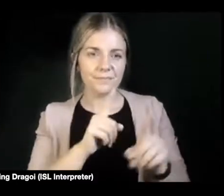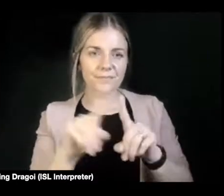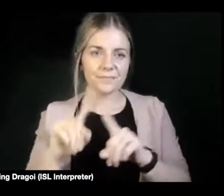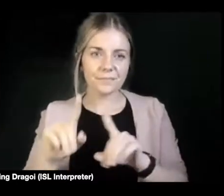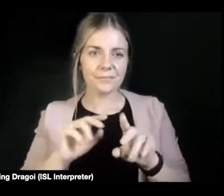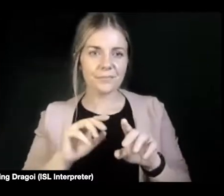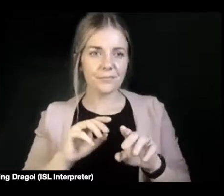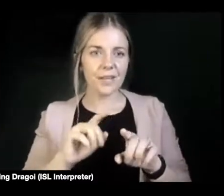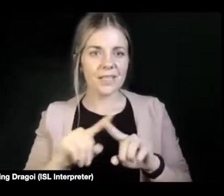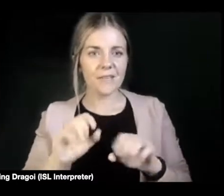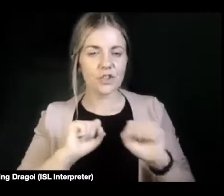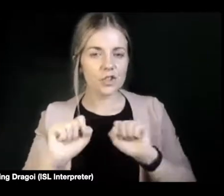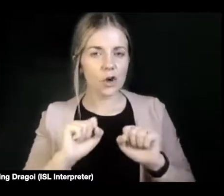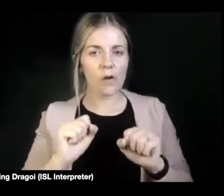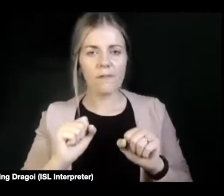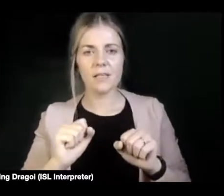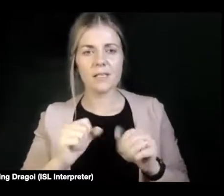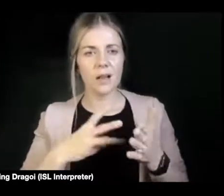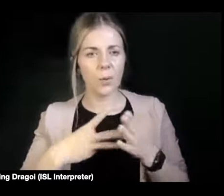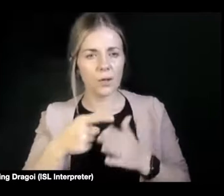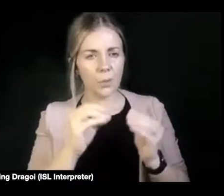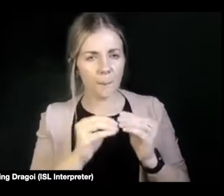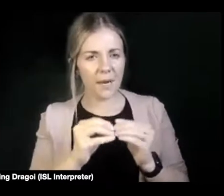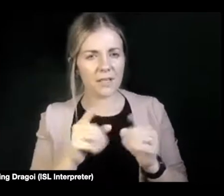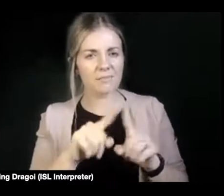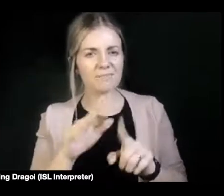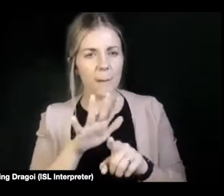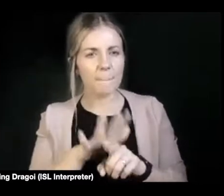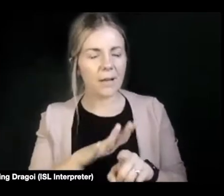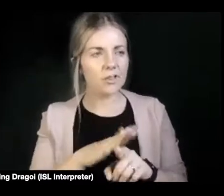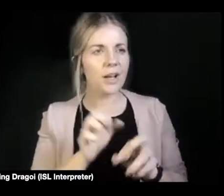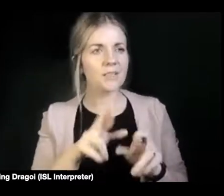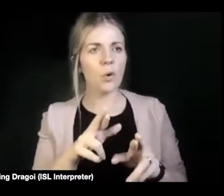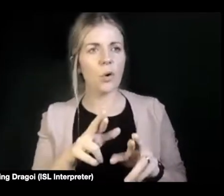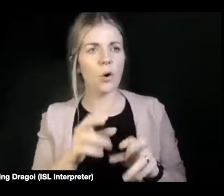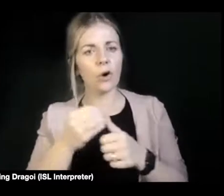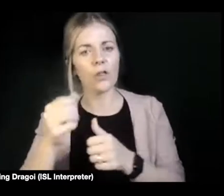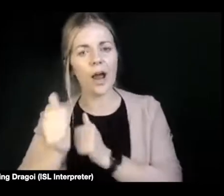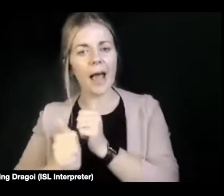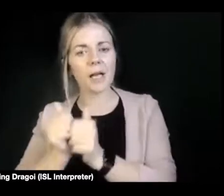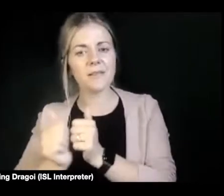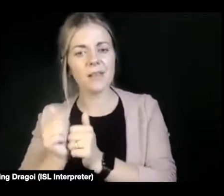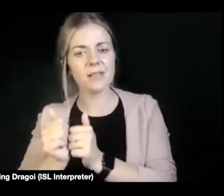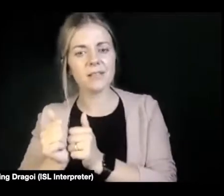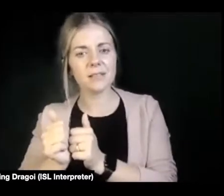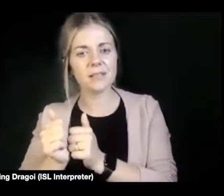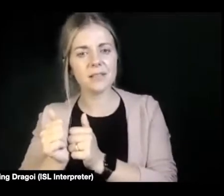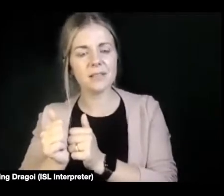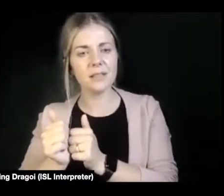partners or other activists who can also